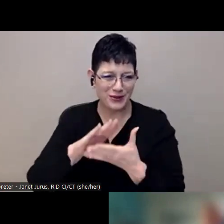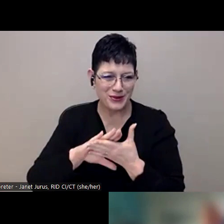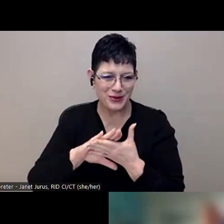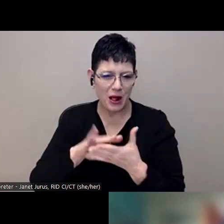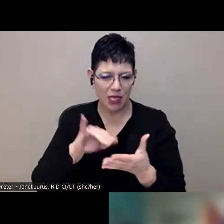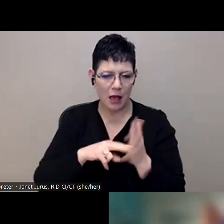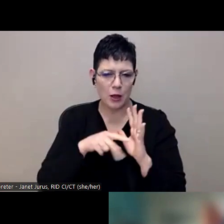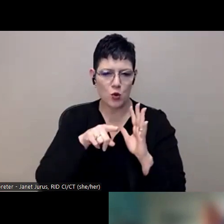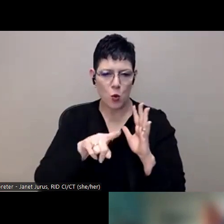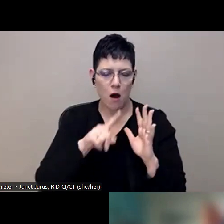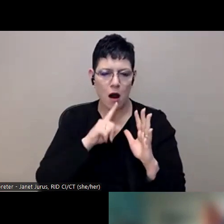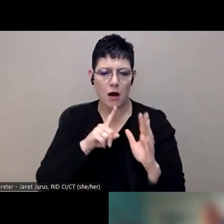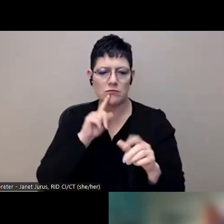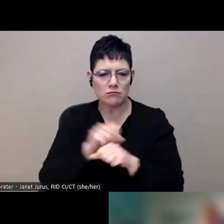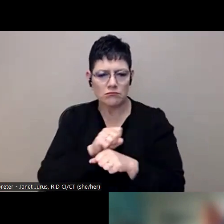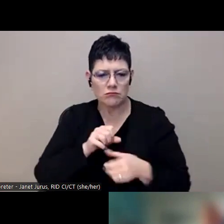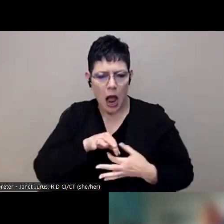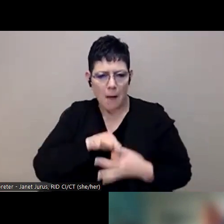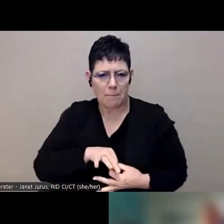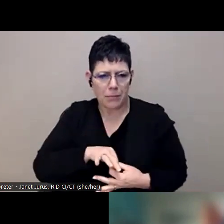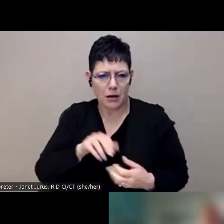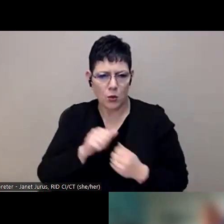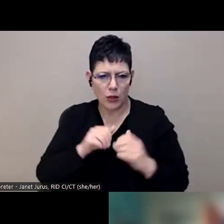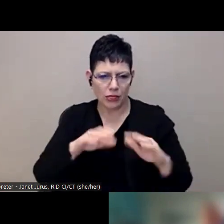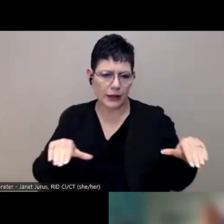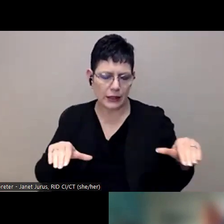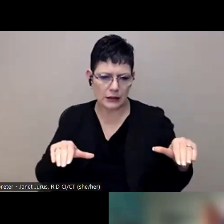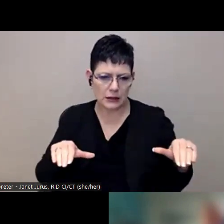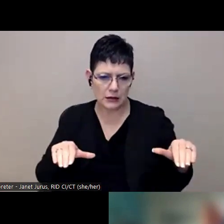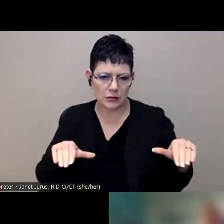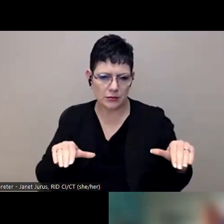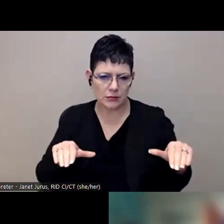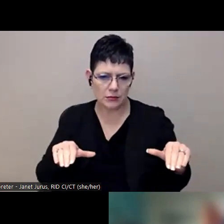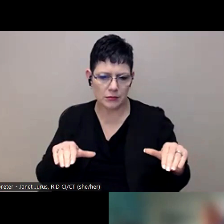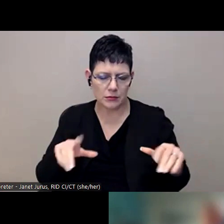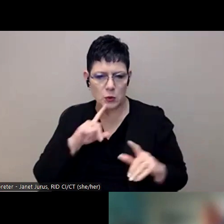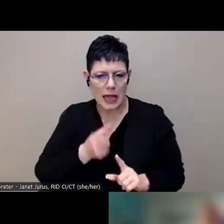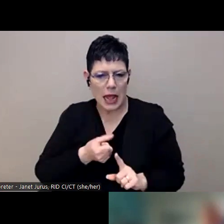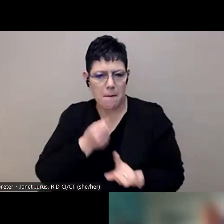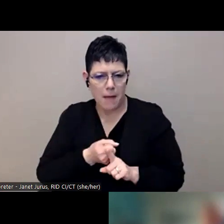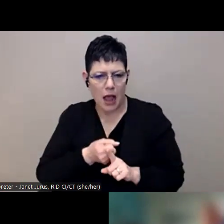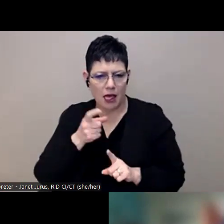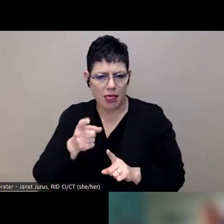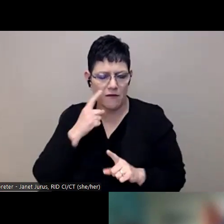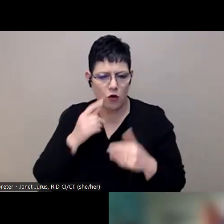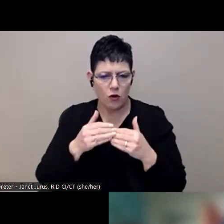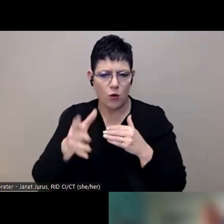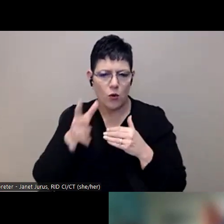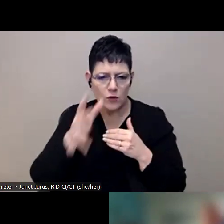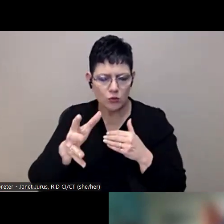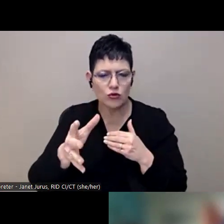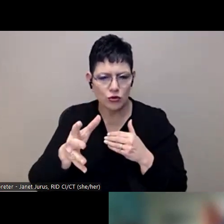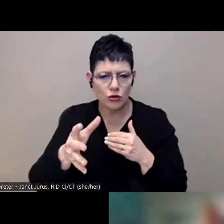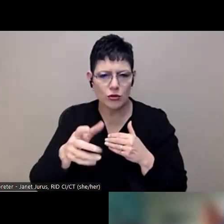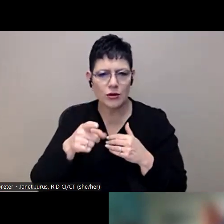being made in these settings are so important and are really impactful. And I think that's where it comes in. And when we look